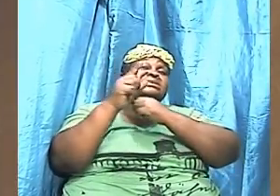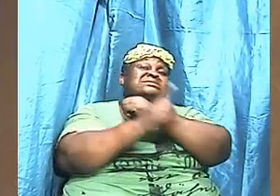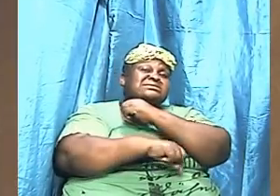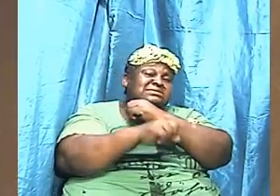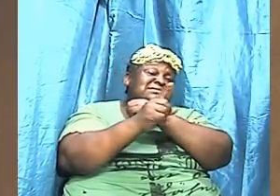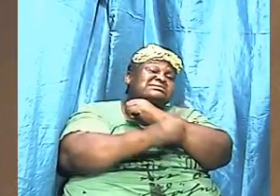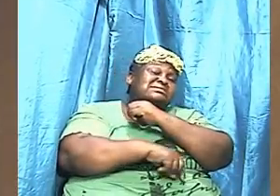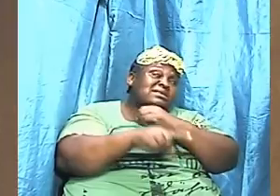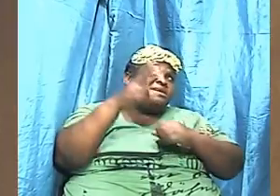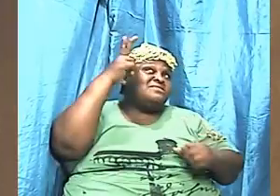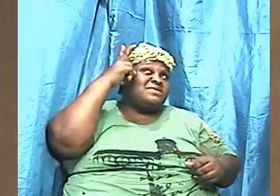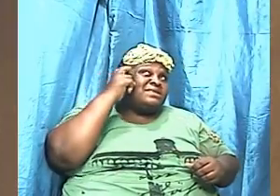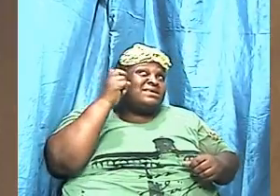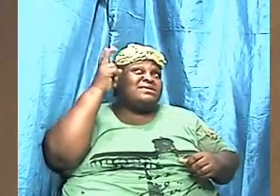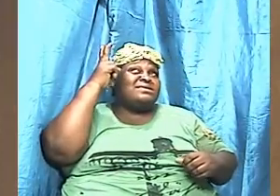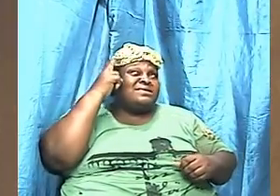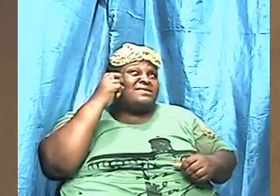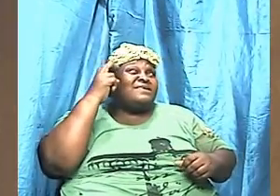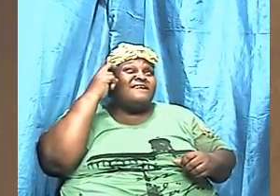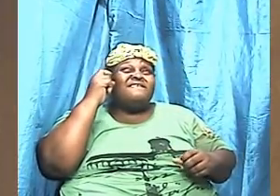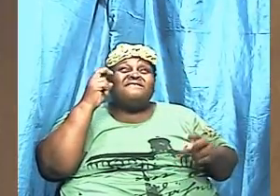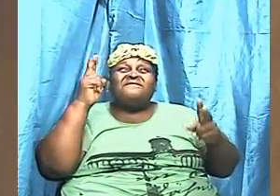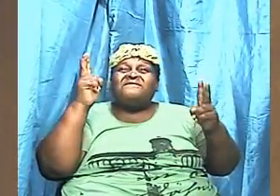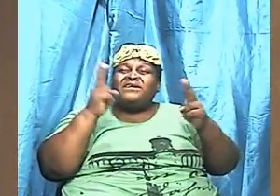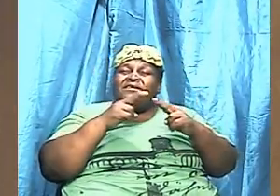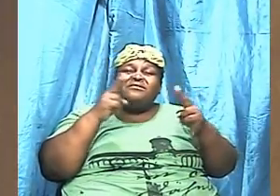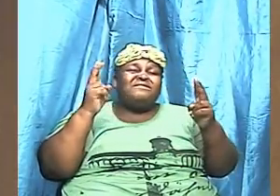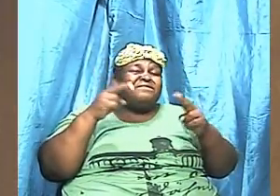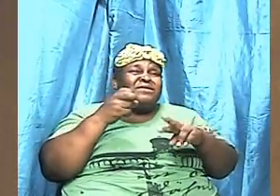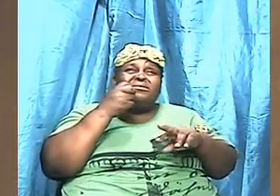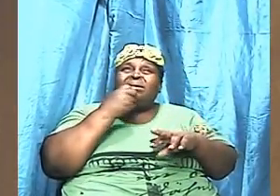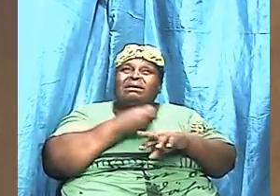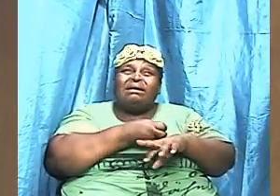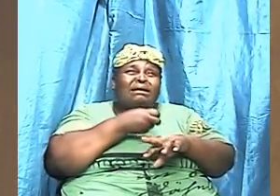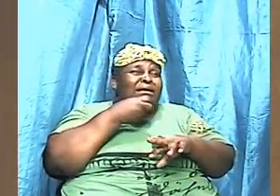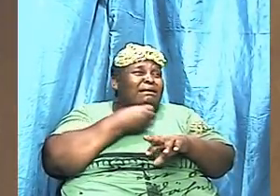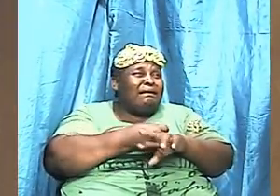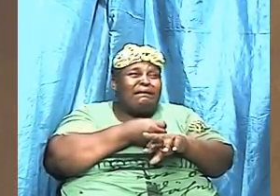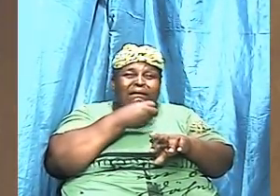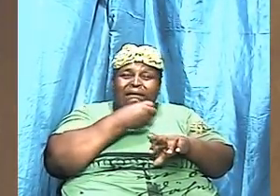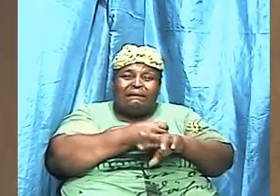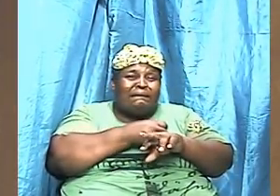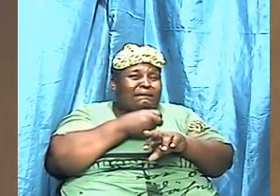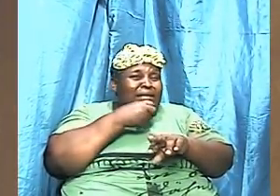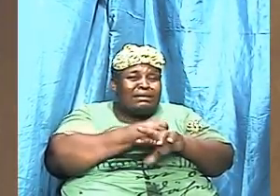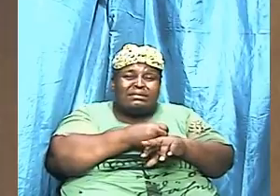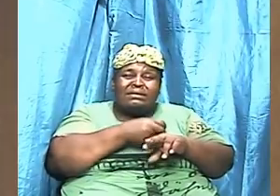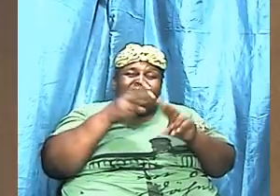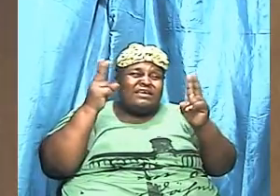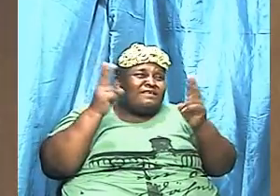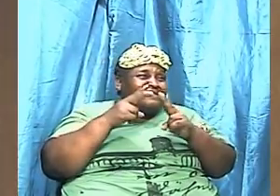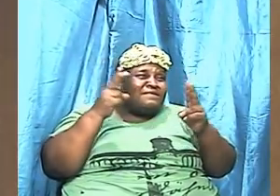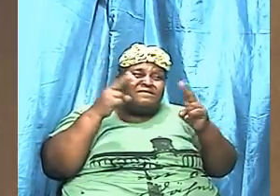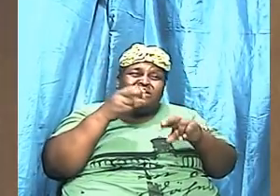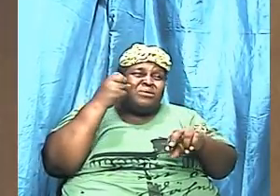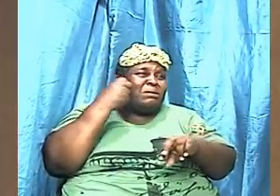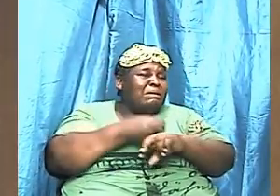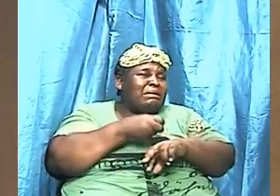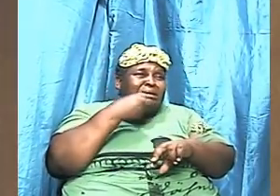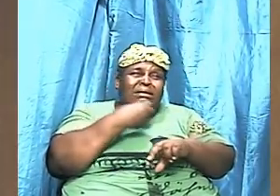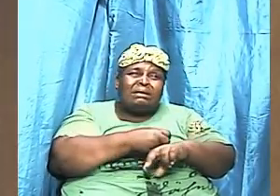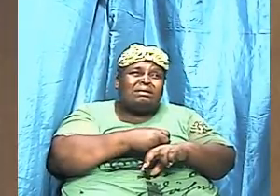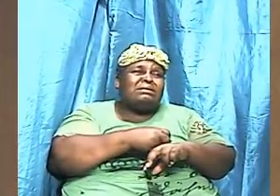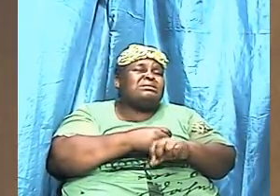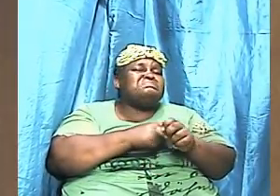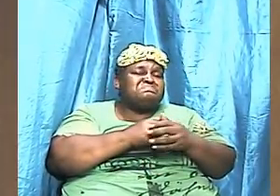devil was extreme and intense brothers and sisters and